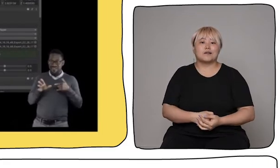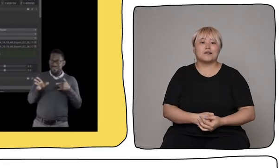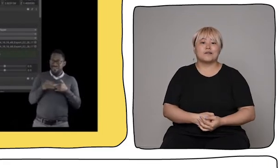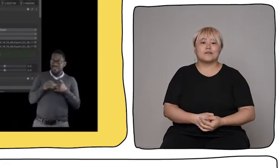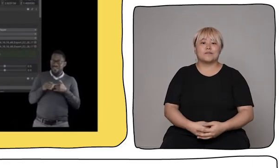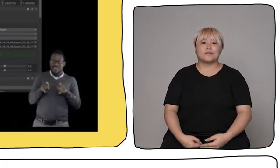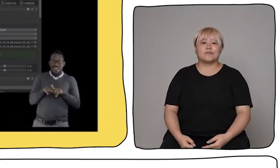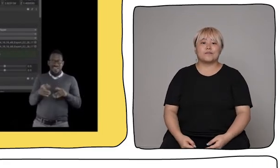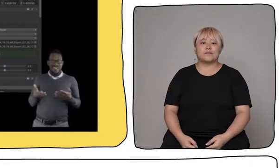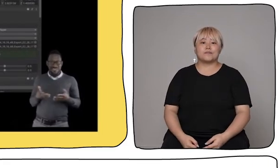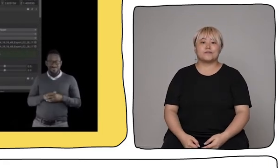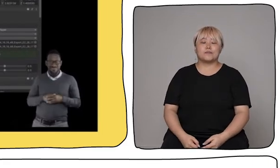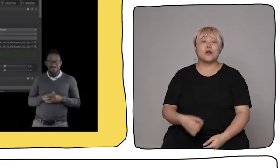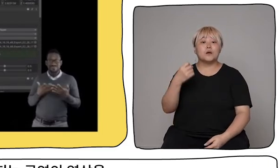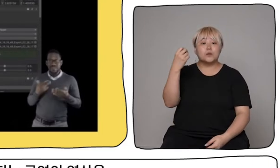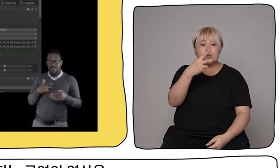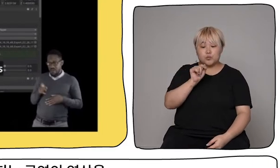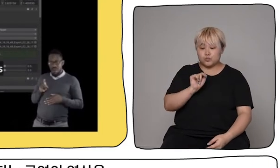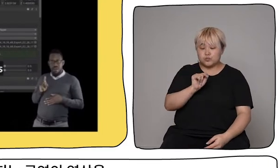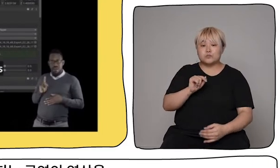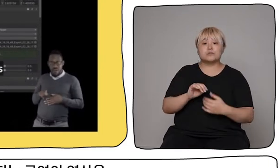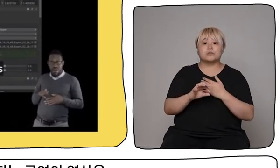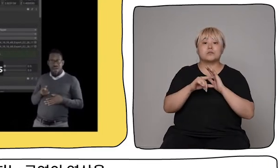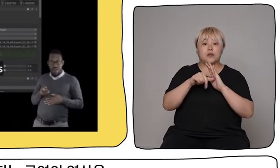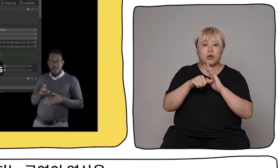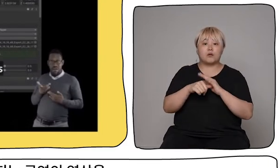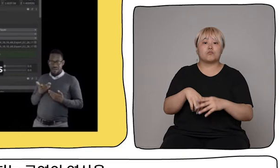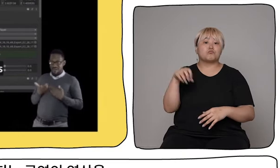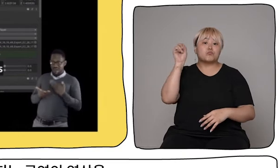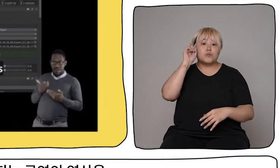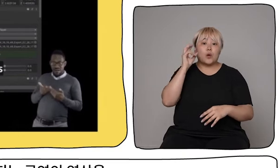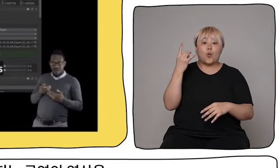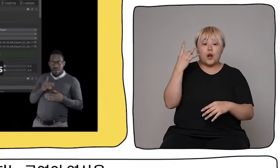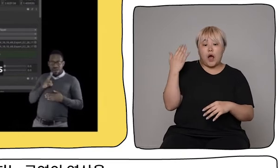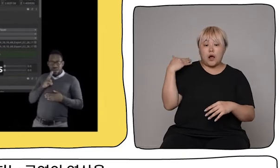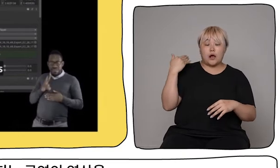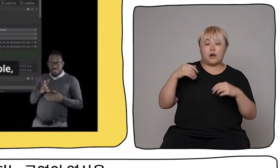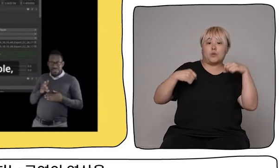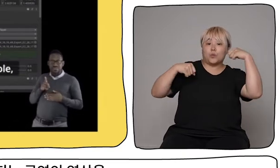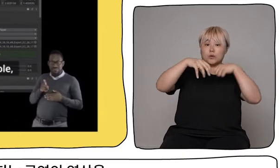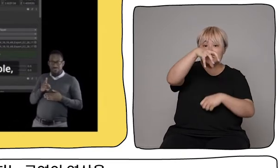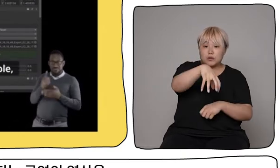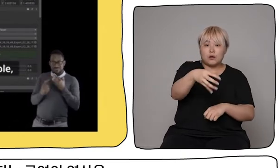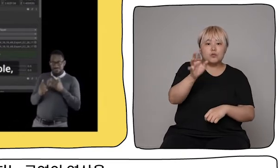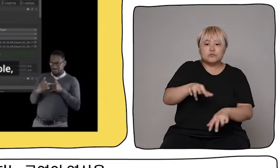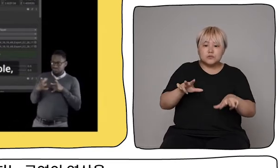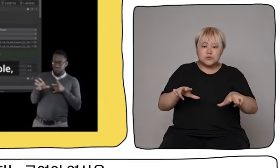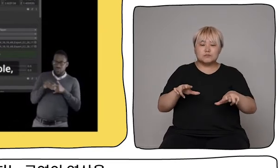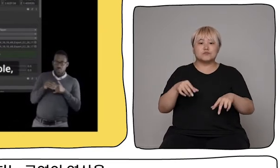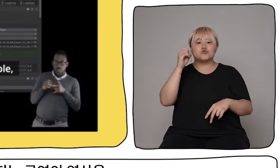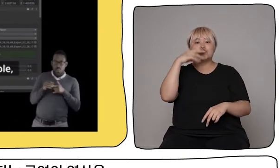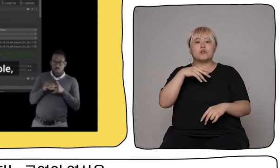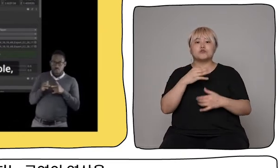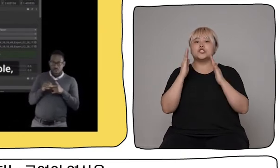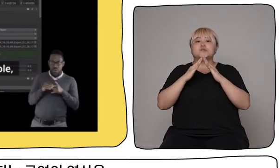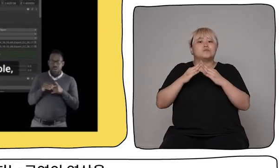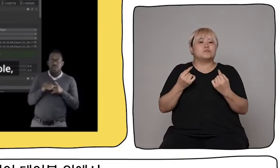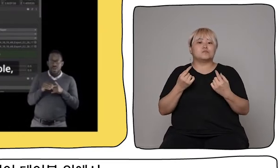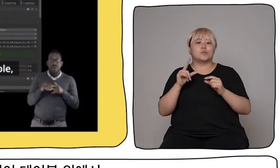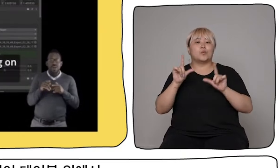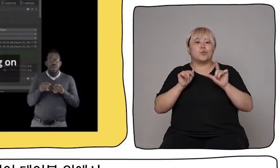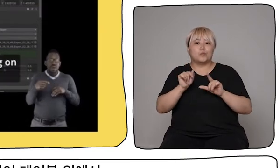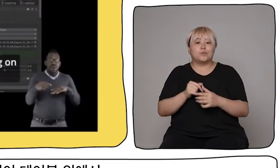And if we click on the top centre play button we can see the isolated recording of the performers playing on top of the webcam feed on a living room table